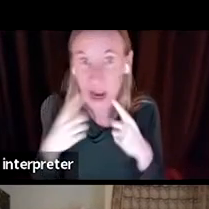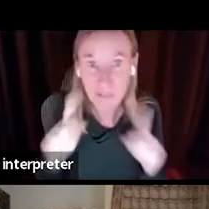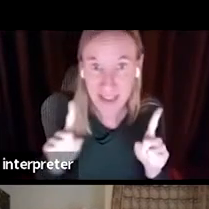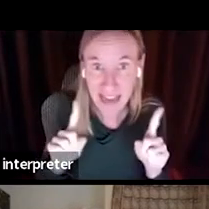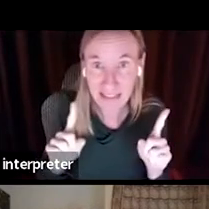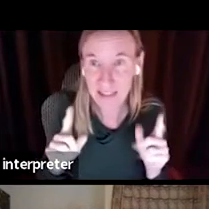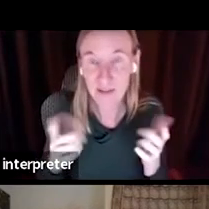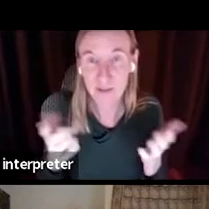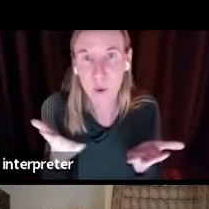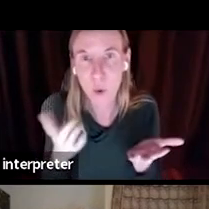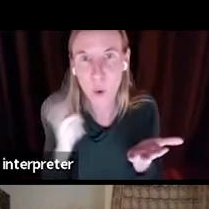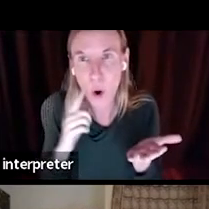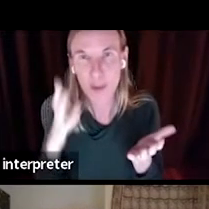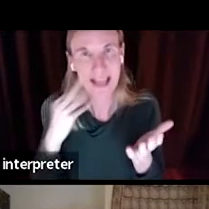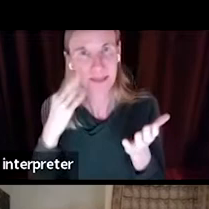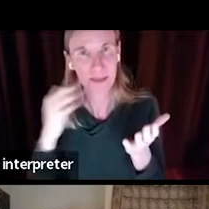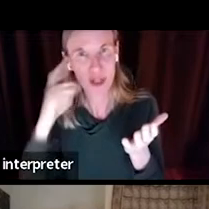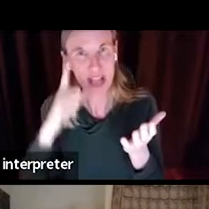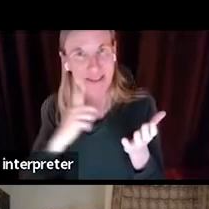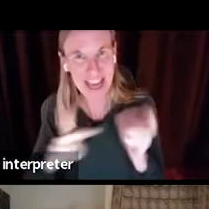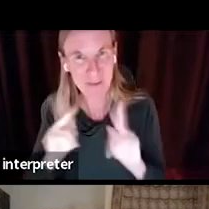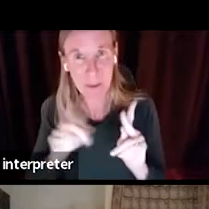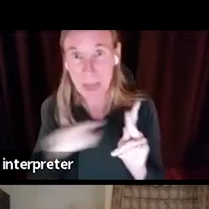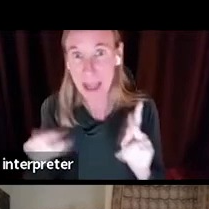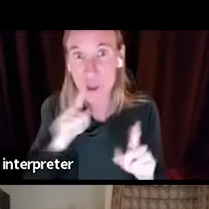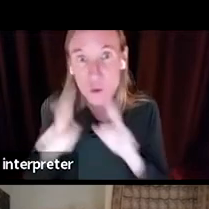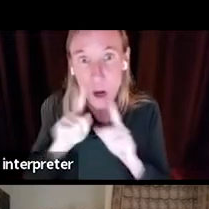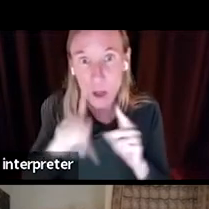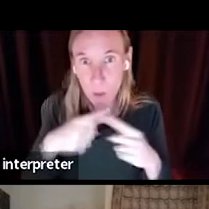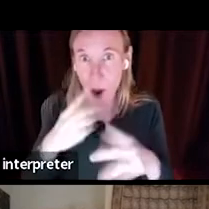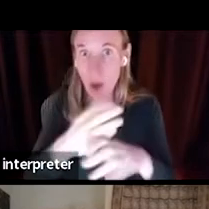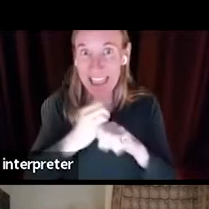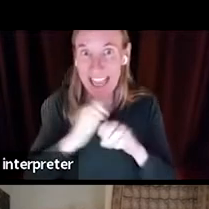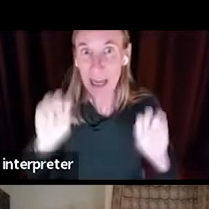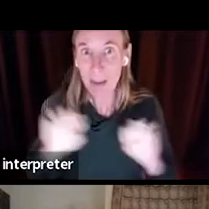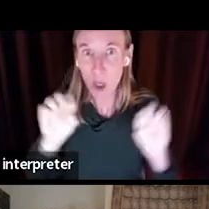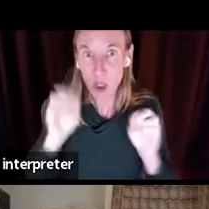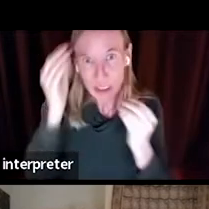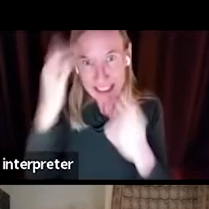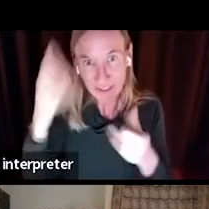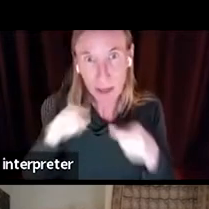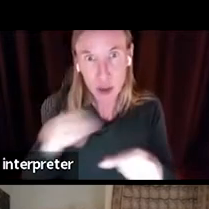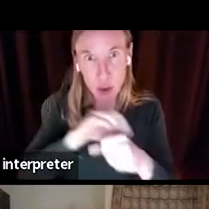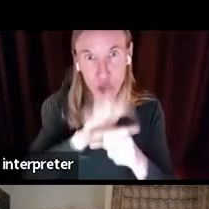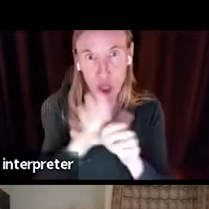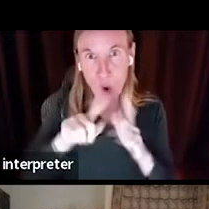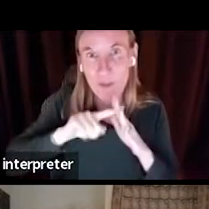what was the experience of people you talked to around getting emergency information that they needed?